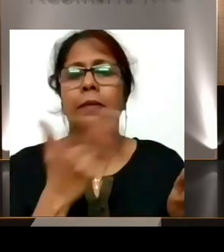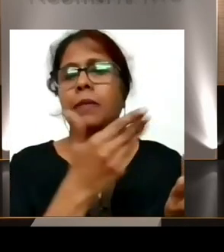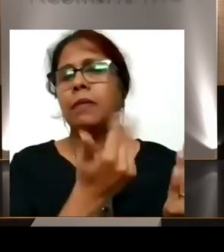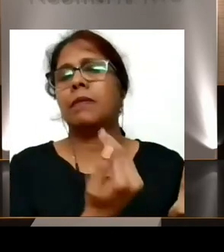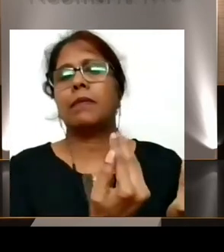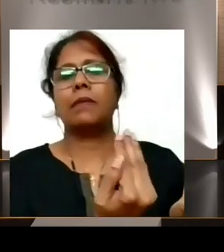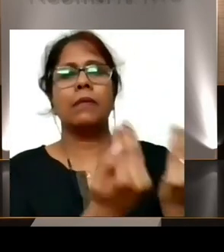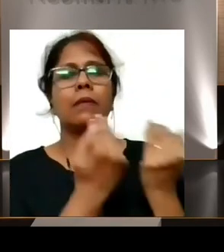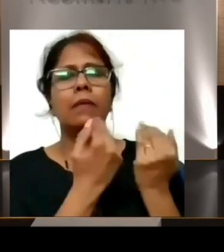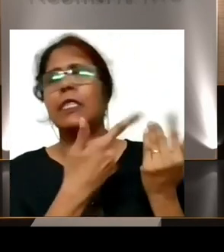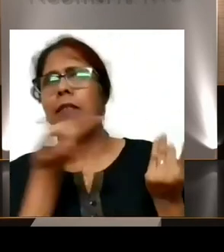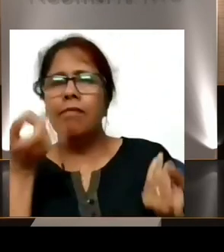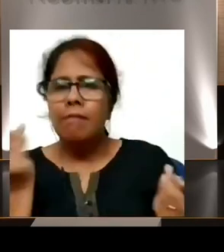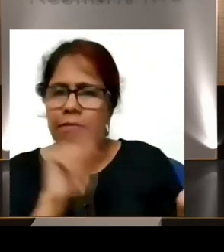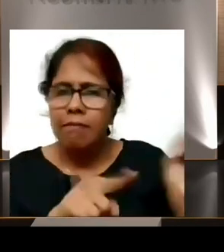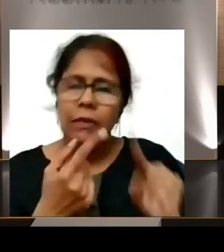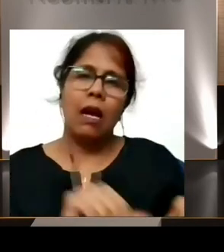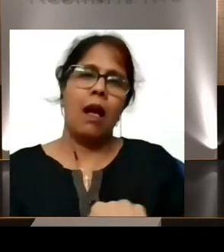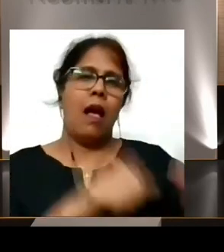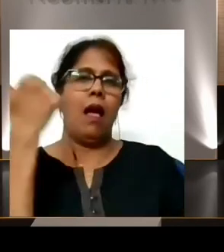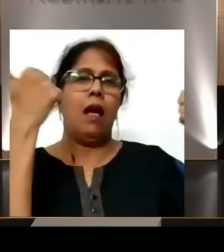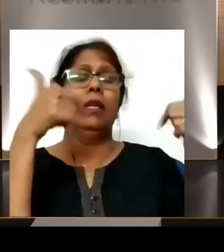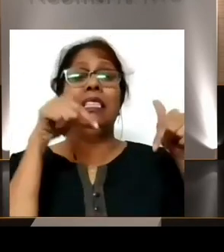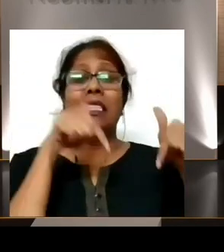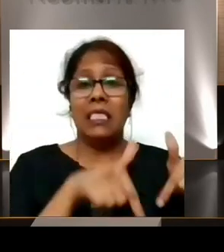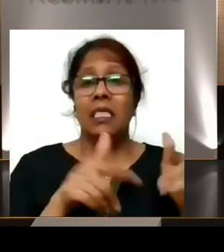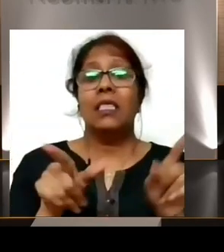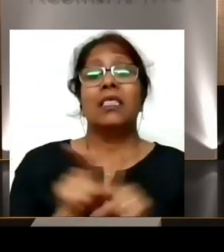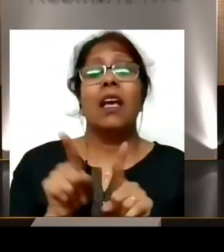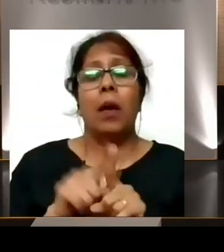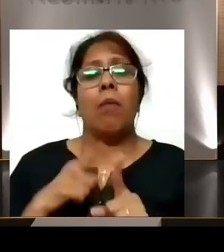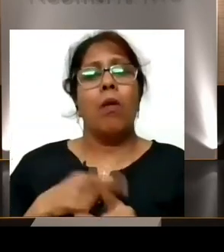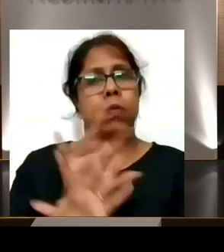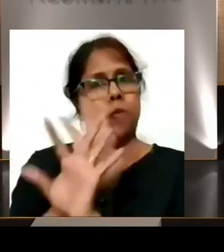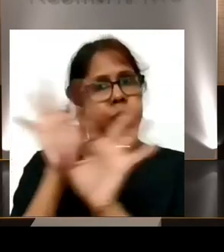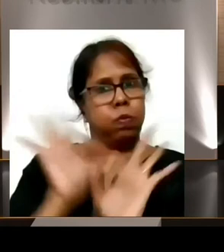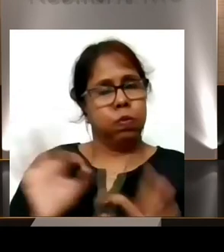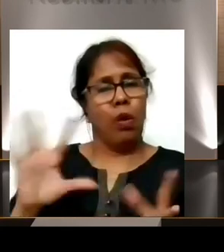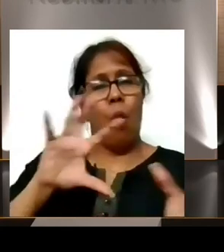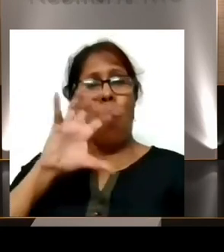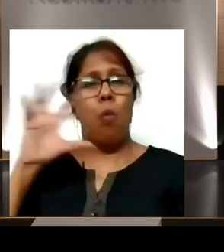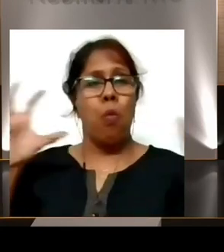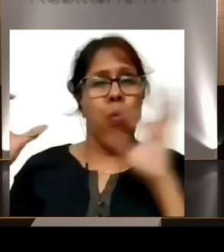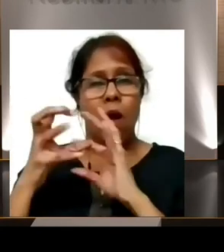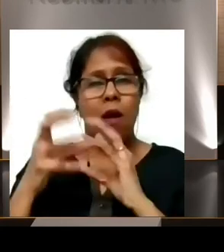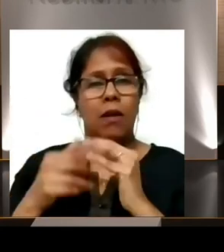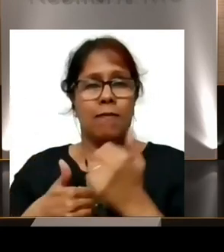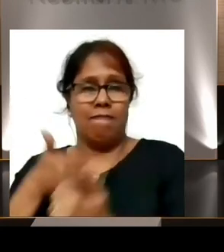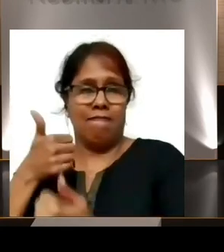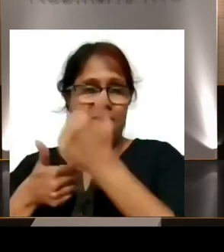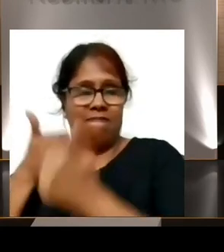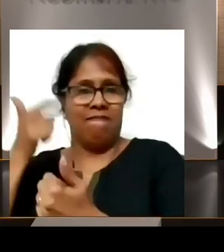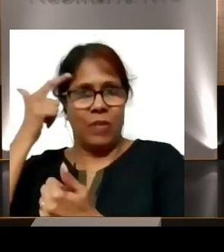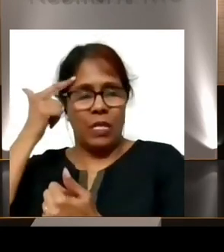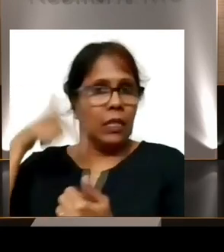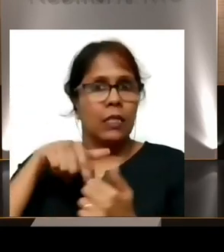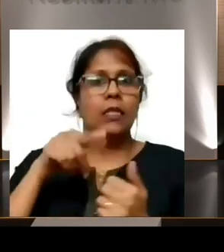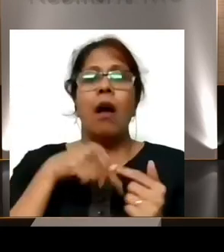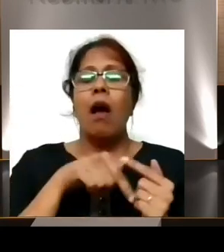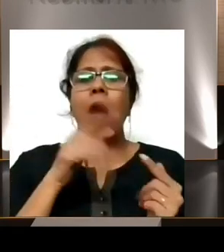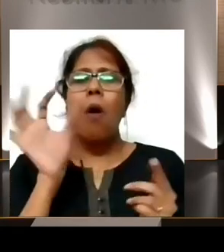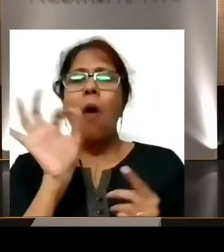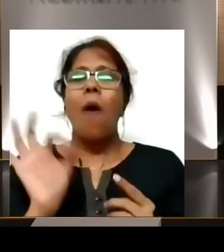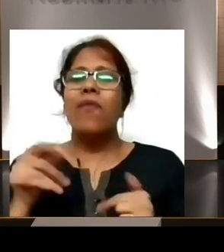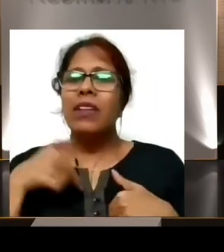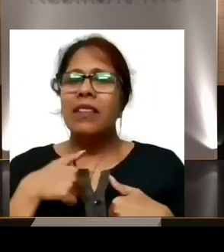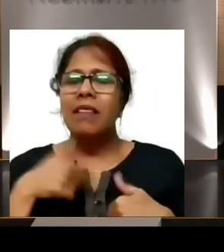we just figured something out, but you know, while I was still preparing for world championship, I, what in all my office, what I used to